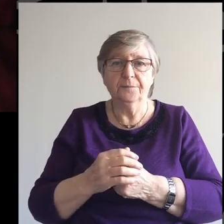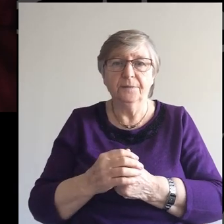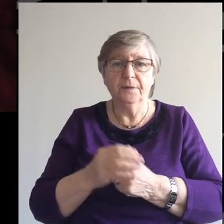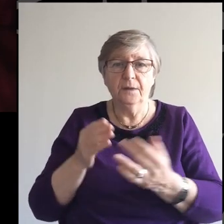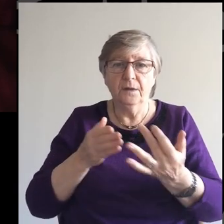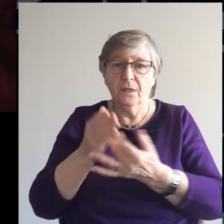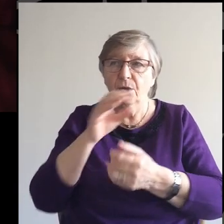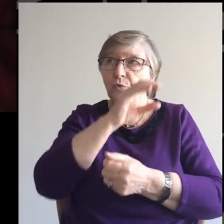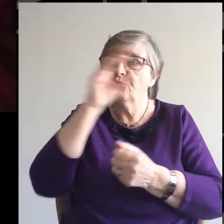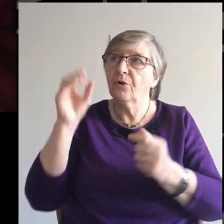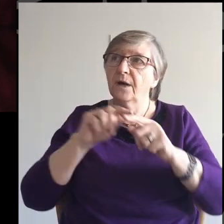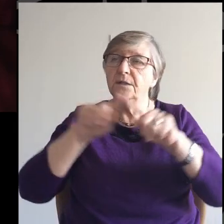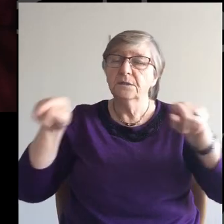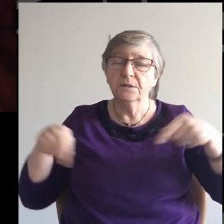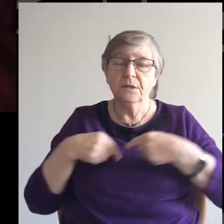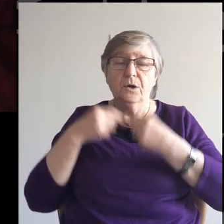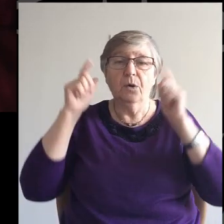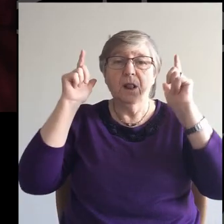Through Christ Our Lord